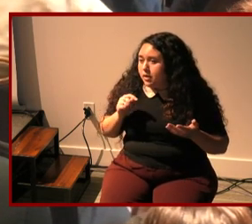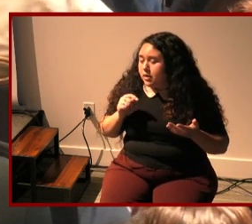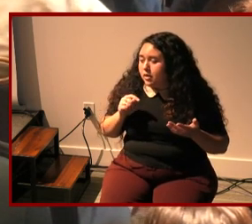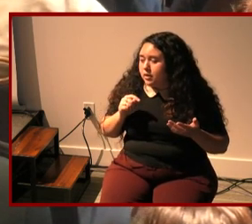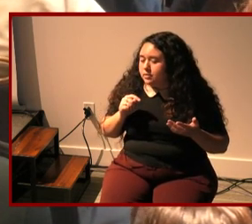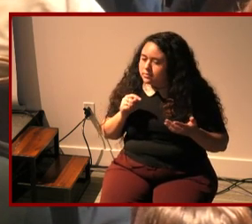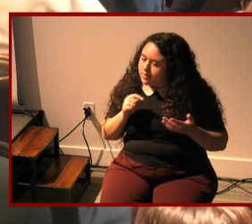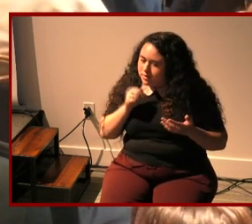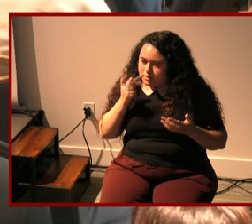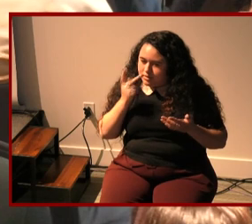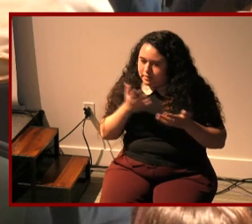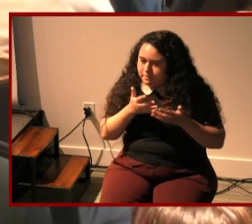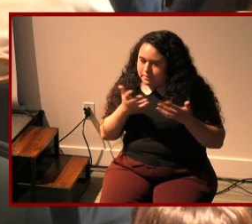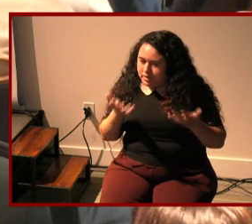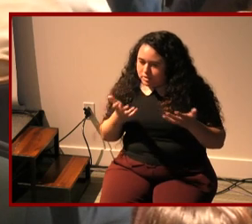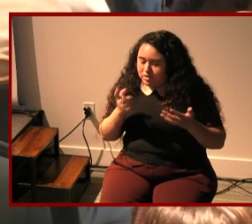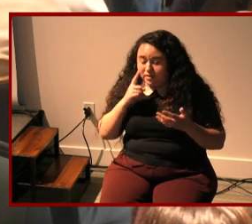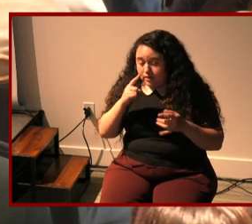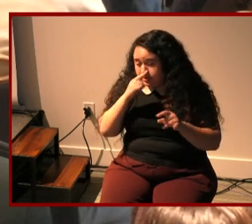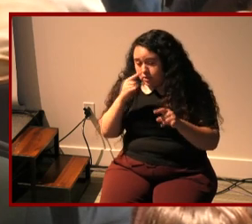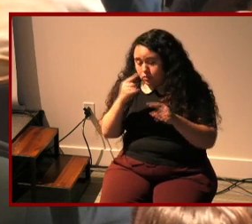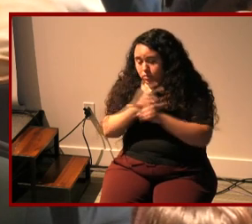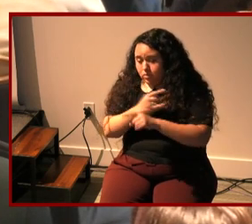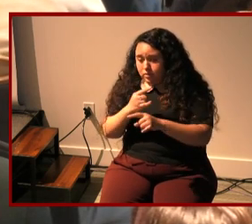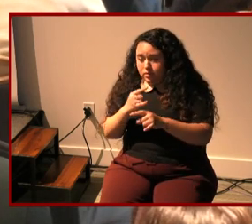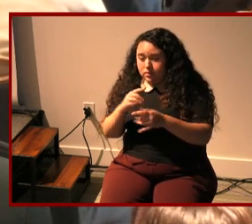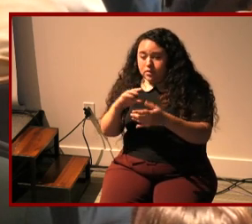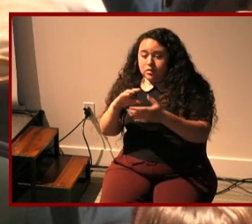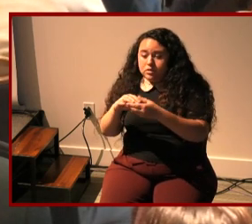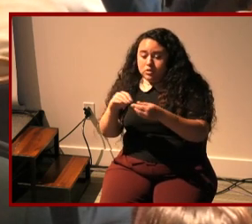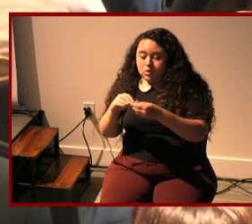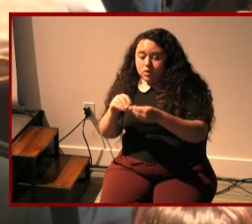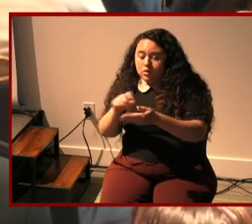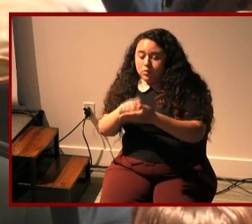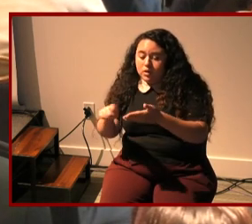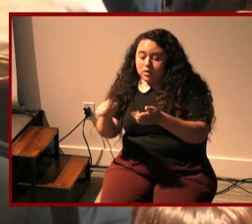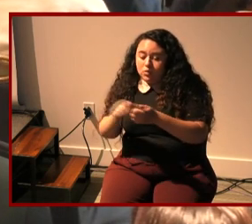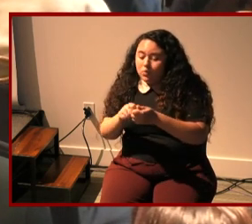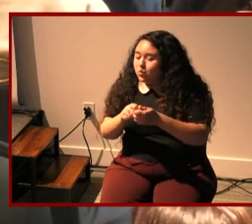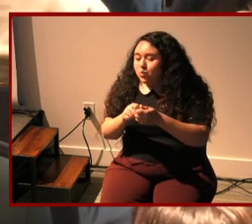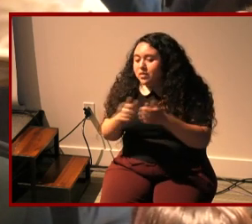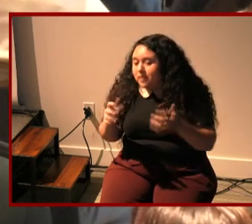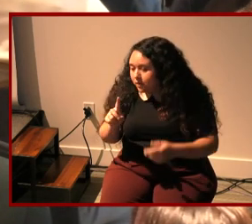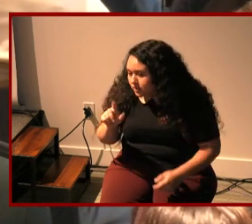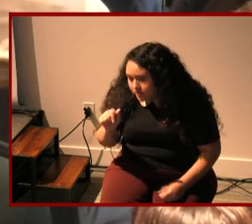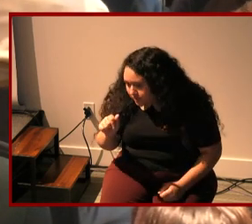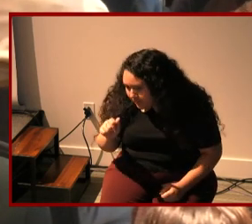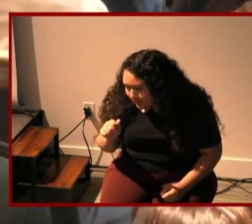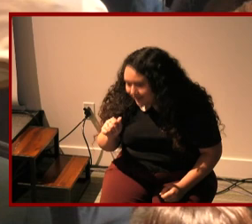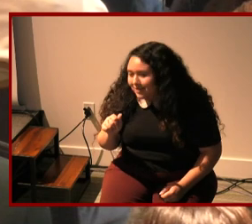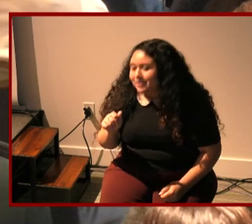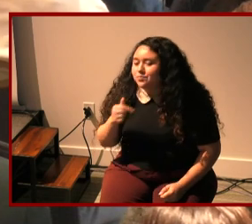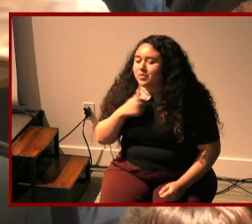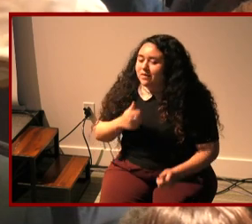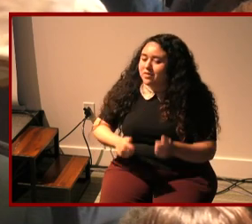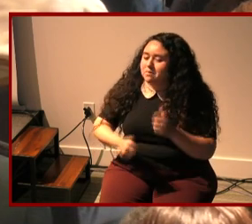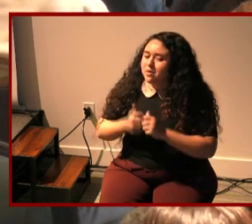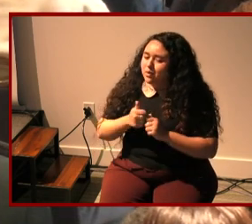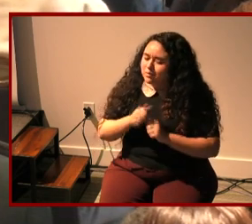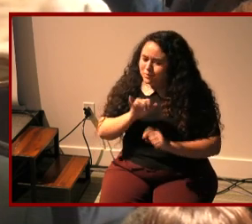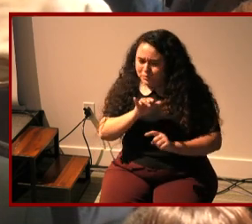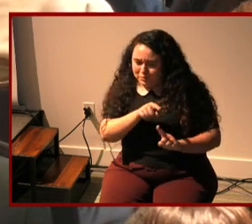like it's ironic that the the story written with kind of no relation to disability has like the most poignant